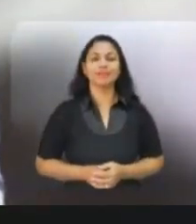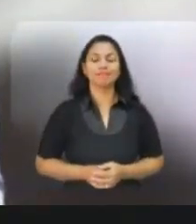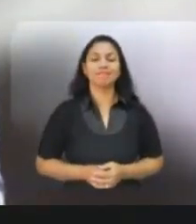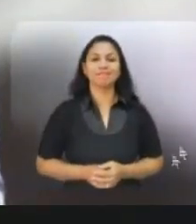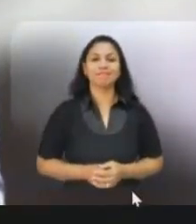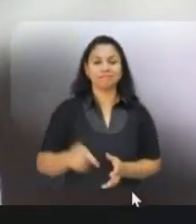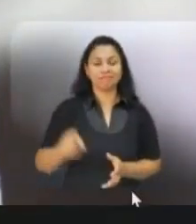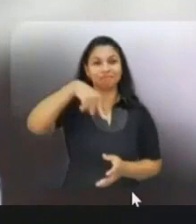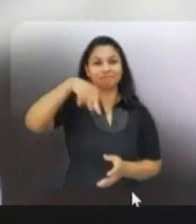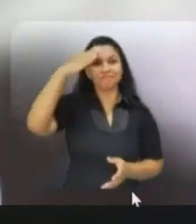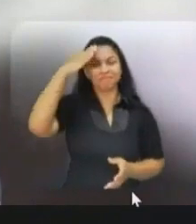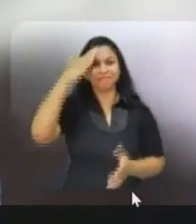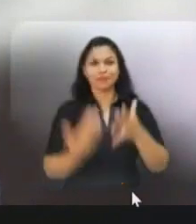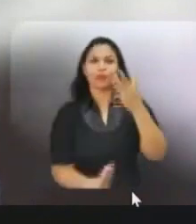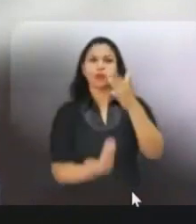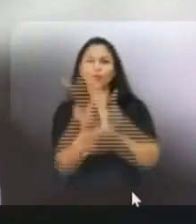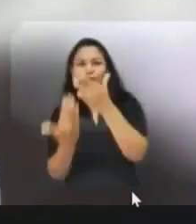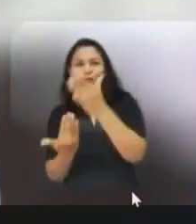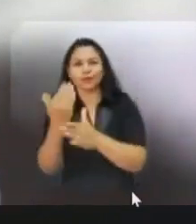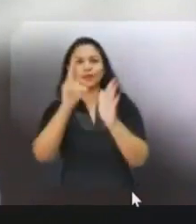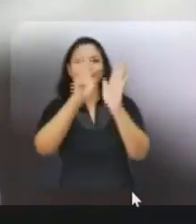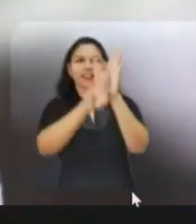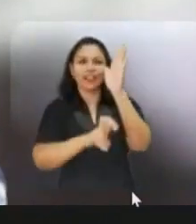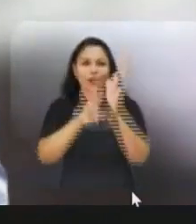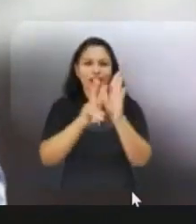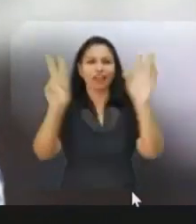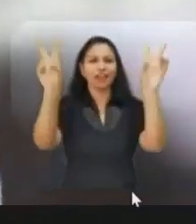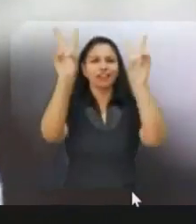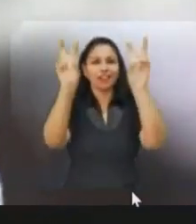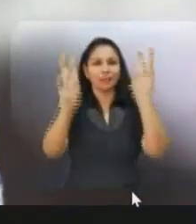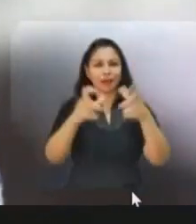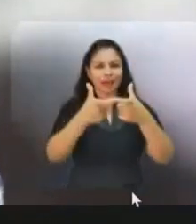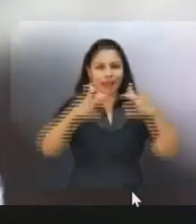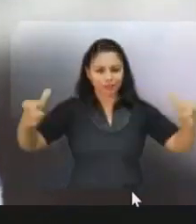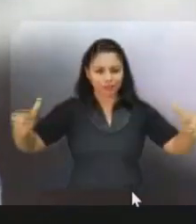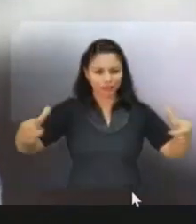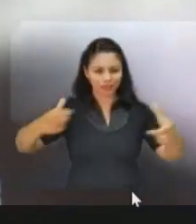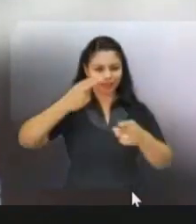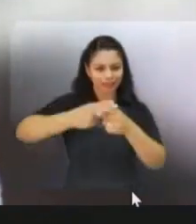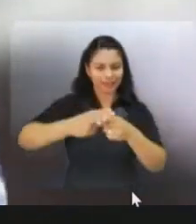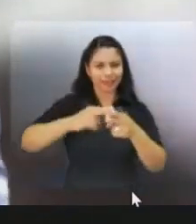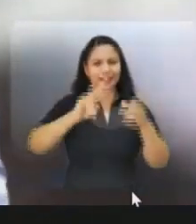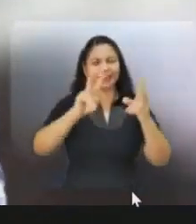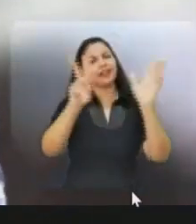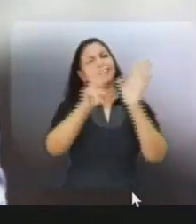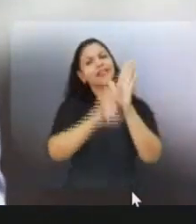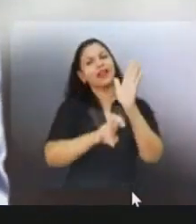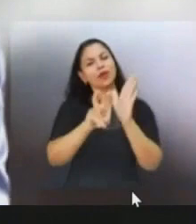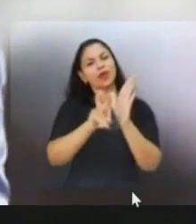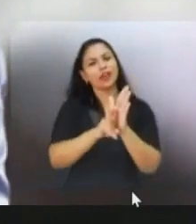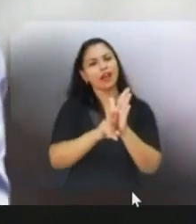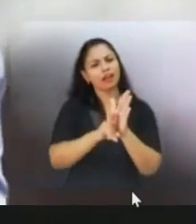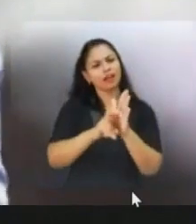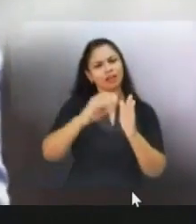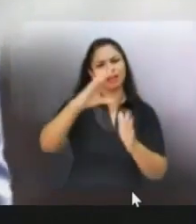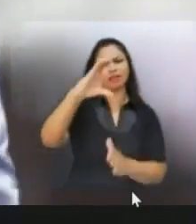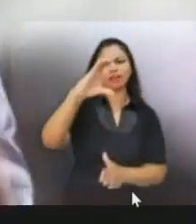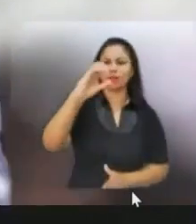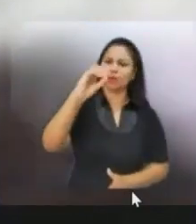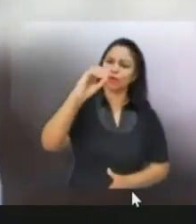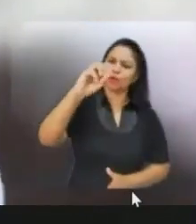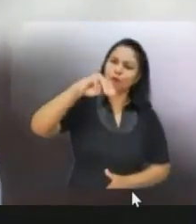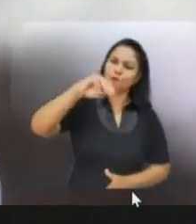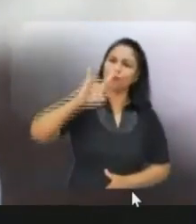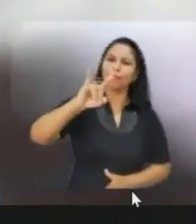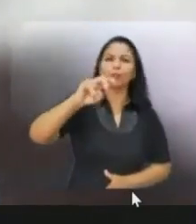we are going back to some spectrum theories, the theory of the common. Some of them think